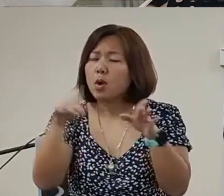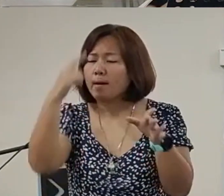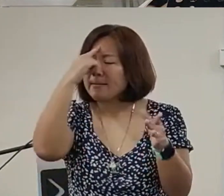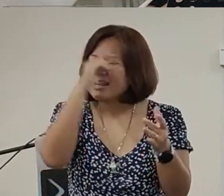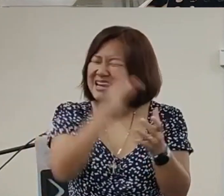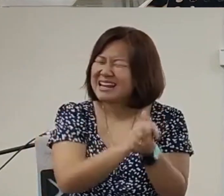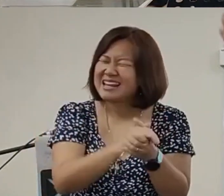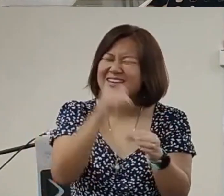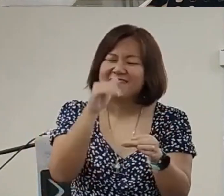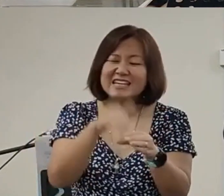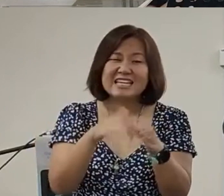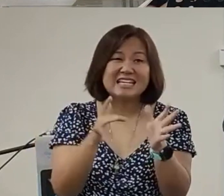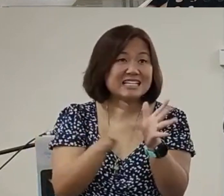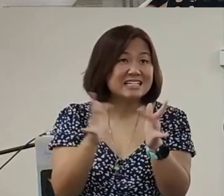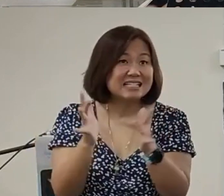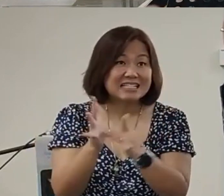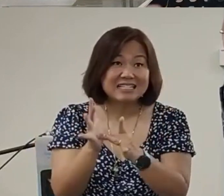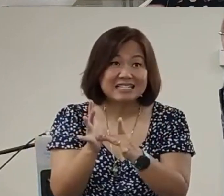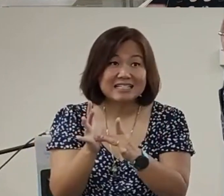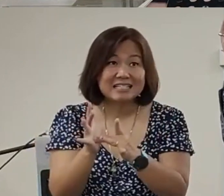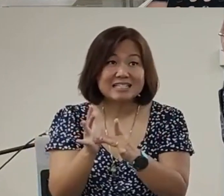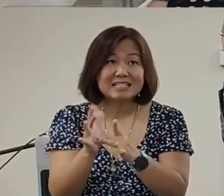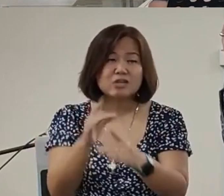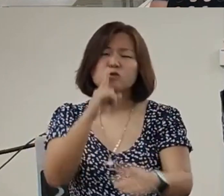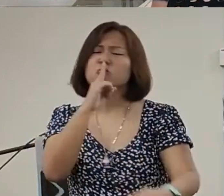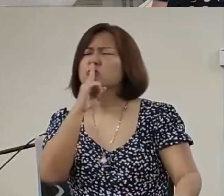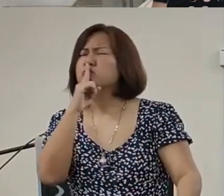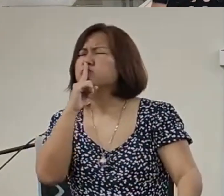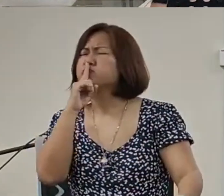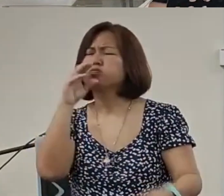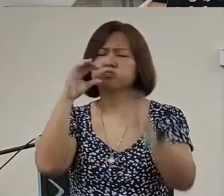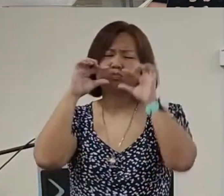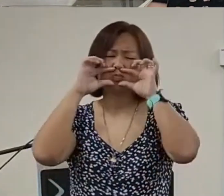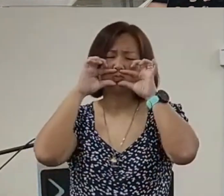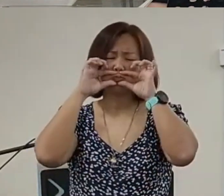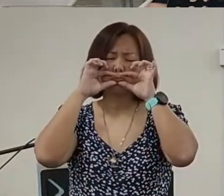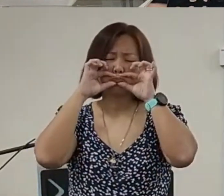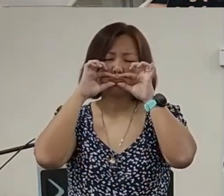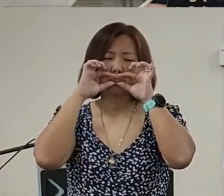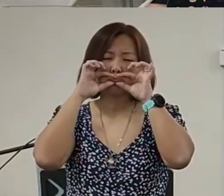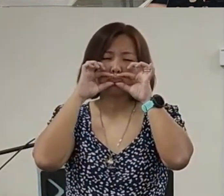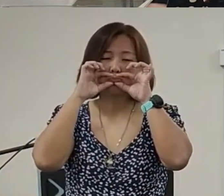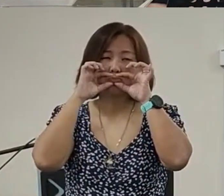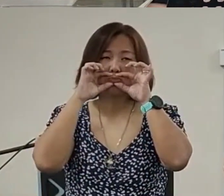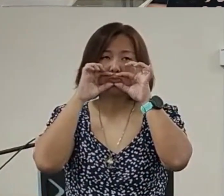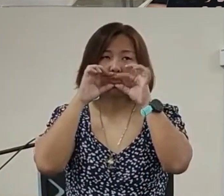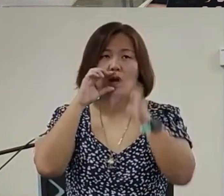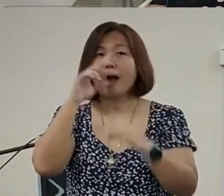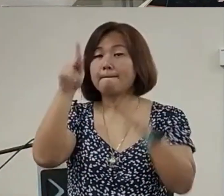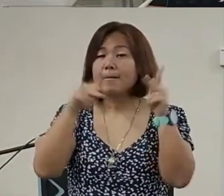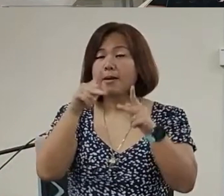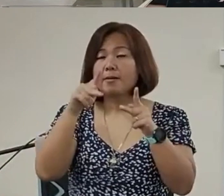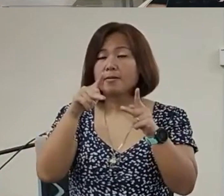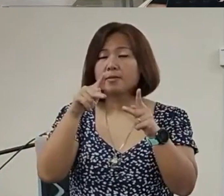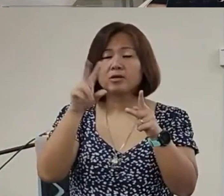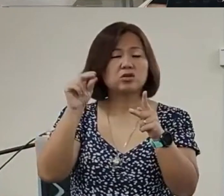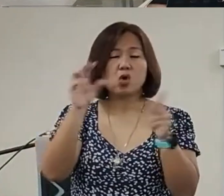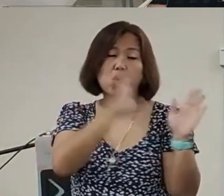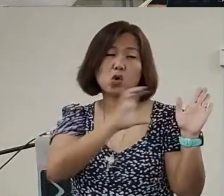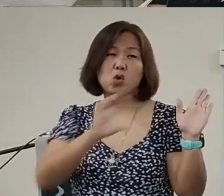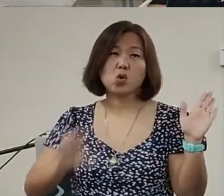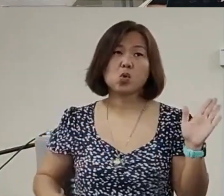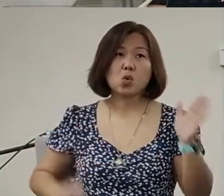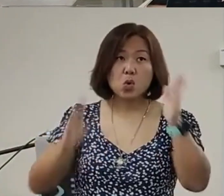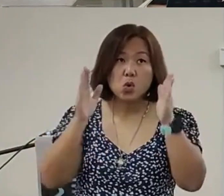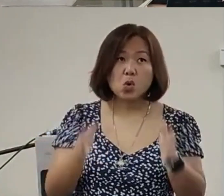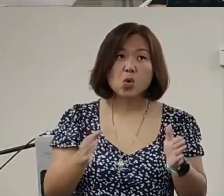Keep silent meansShutI was asking the LordWhat are you sayingAnd the Lord is saying this to usOne of